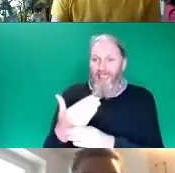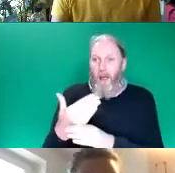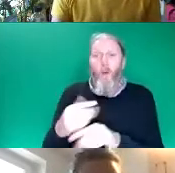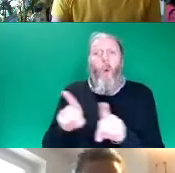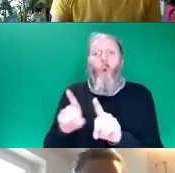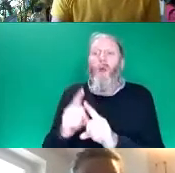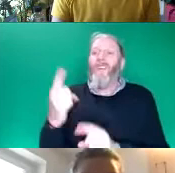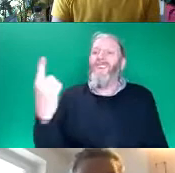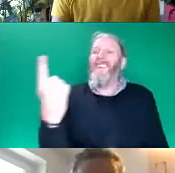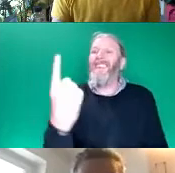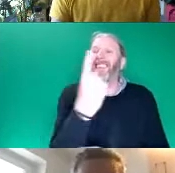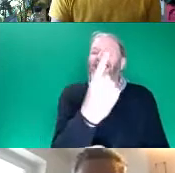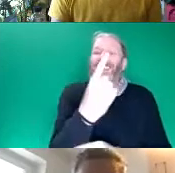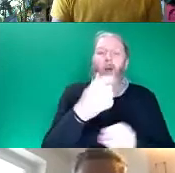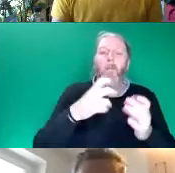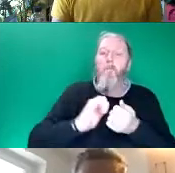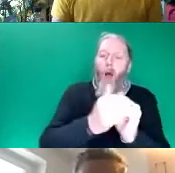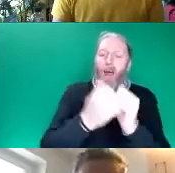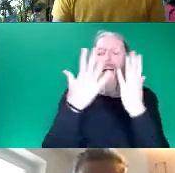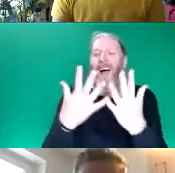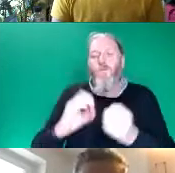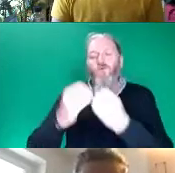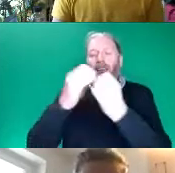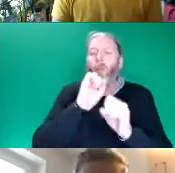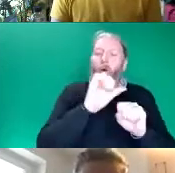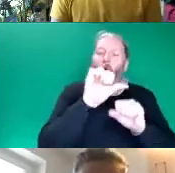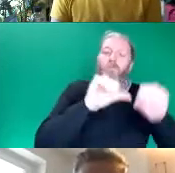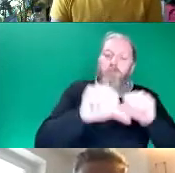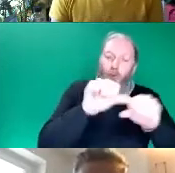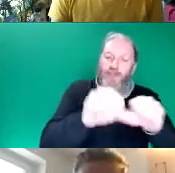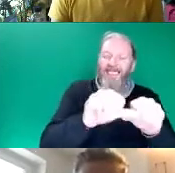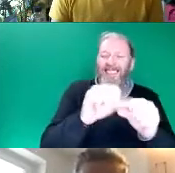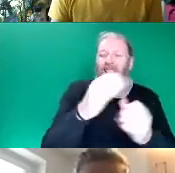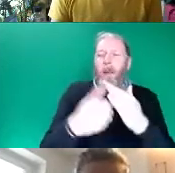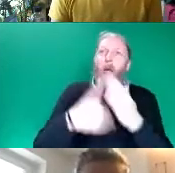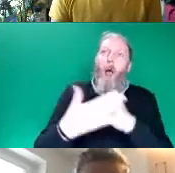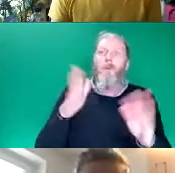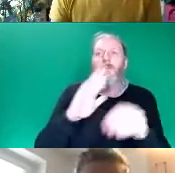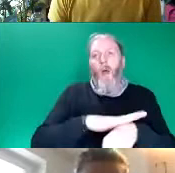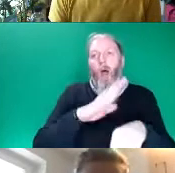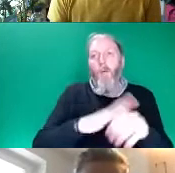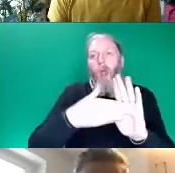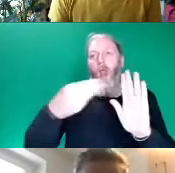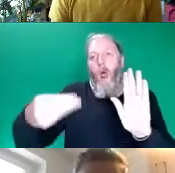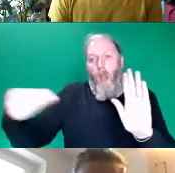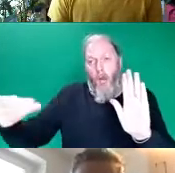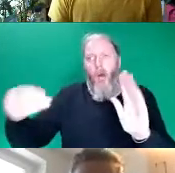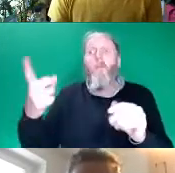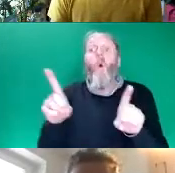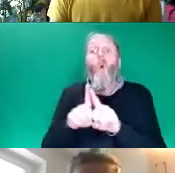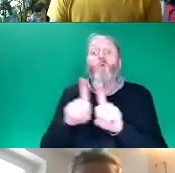their own process from scratch. It also gave the partners flexibility to adapt their funds for their community